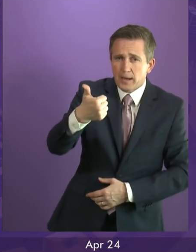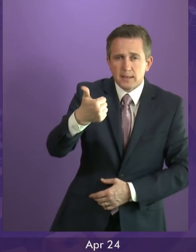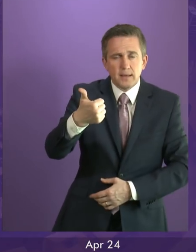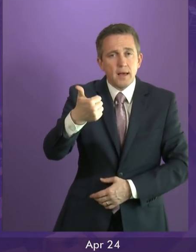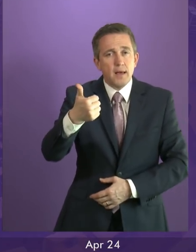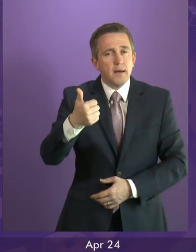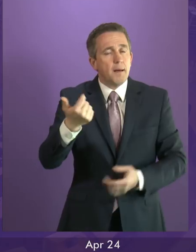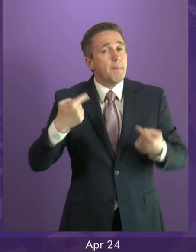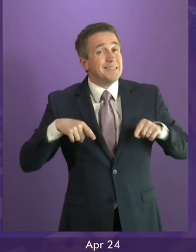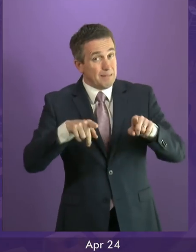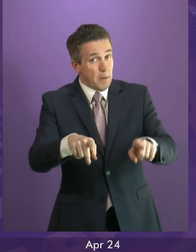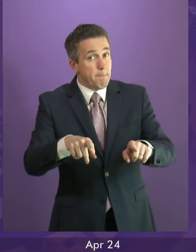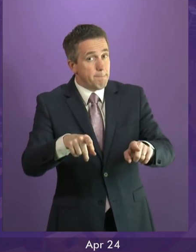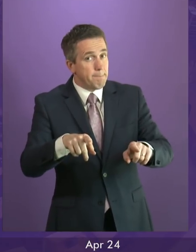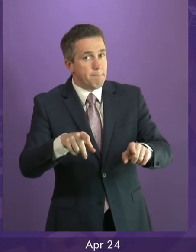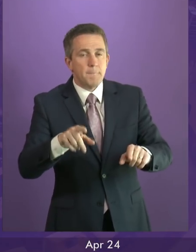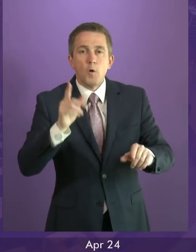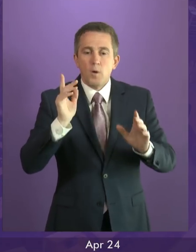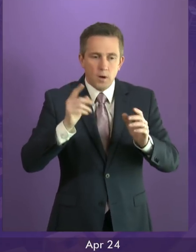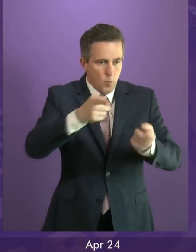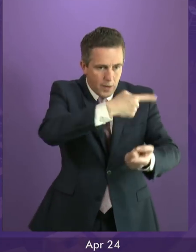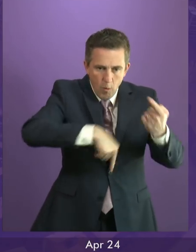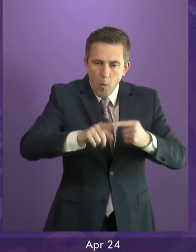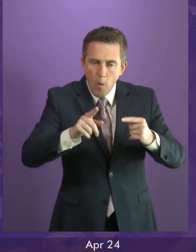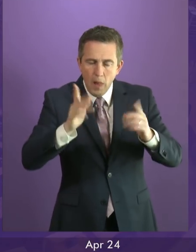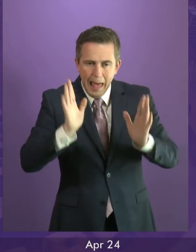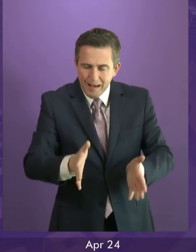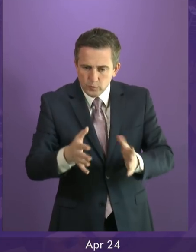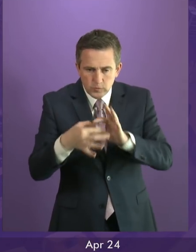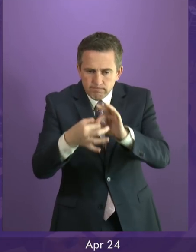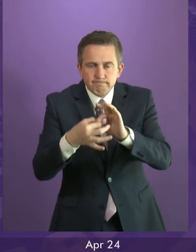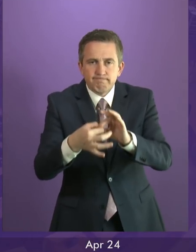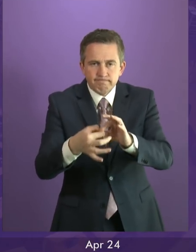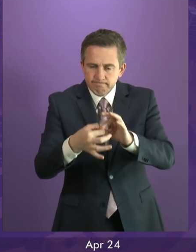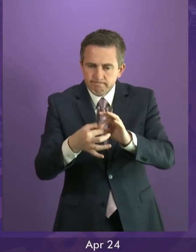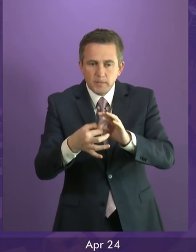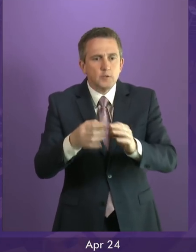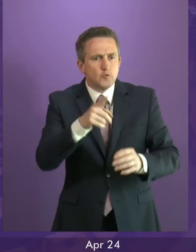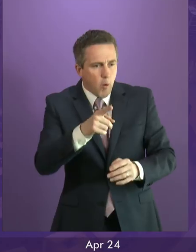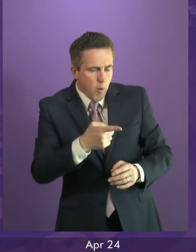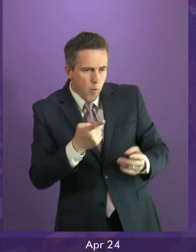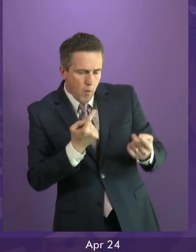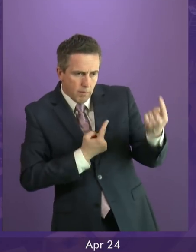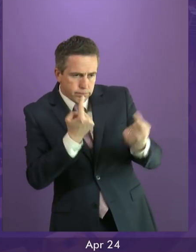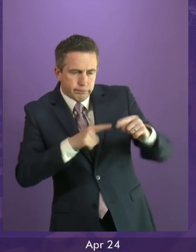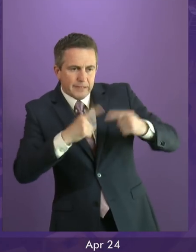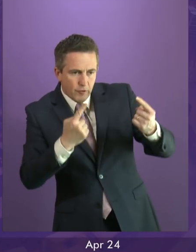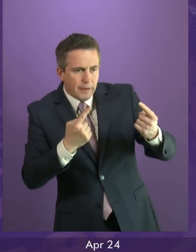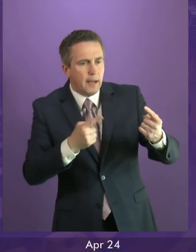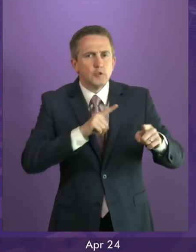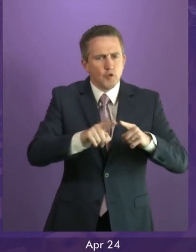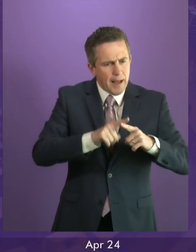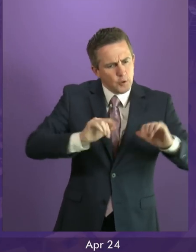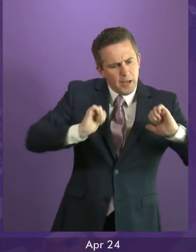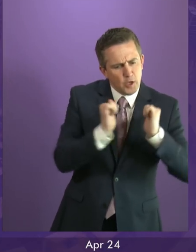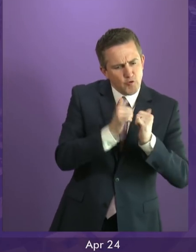also have a duty to try to come together to get over these disagreements and to see if there is common ground.